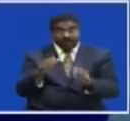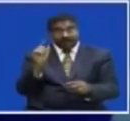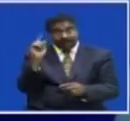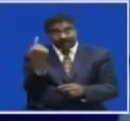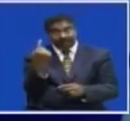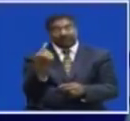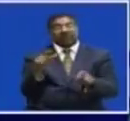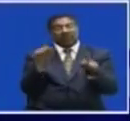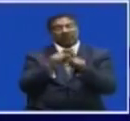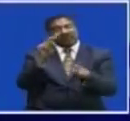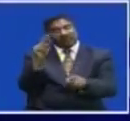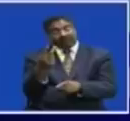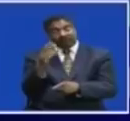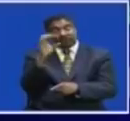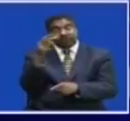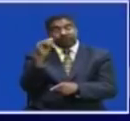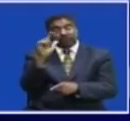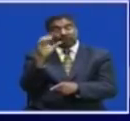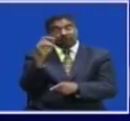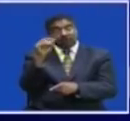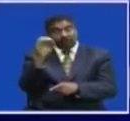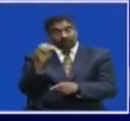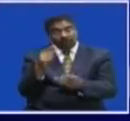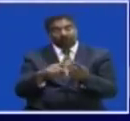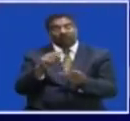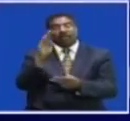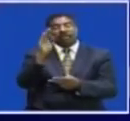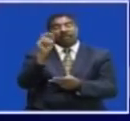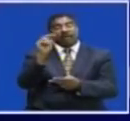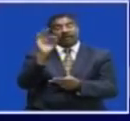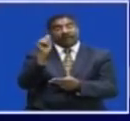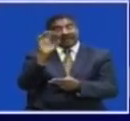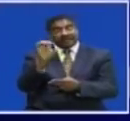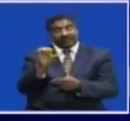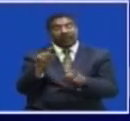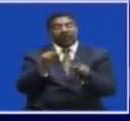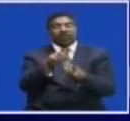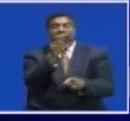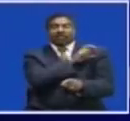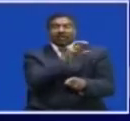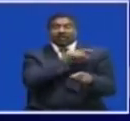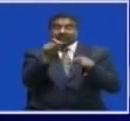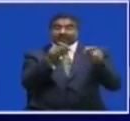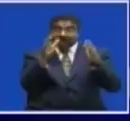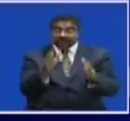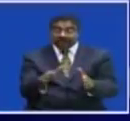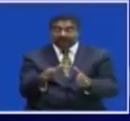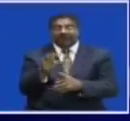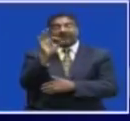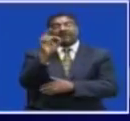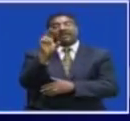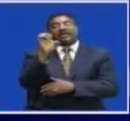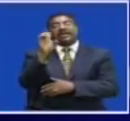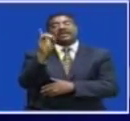Commanding Officer Chilongo Fleming Bonfais Lengue Officer in Charge at Sesheke Police Station And Frederick Mukela, a Constable